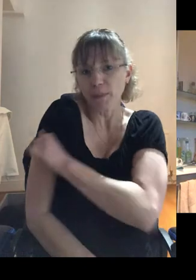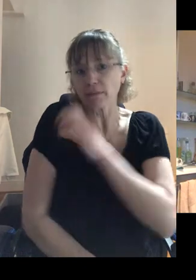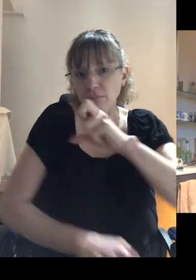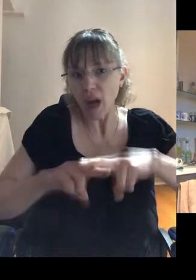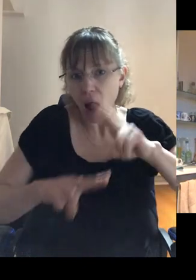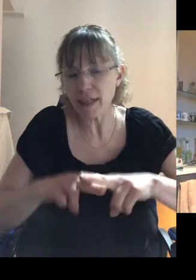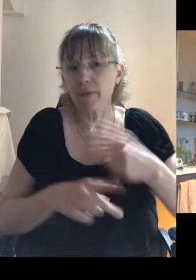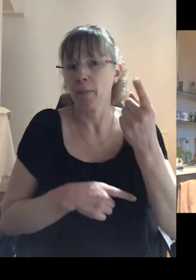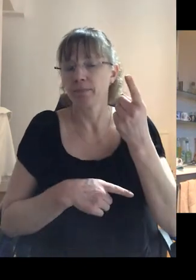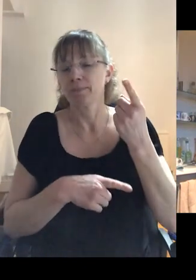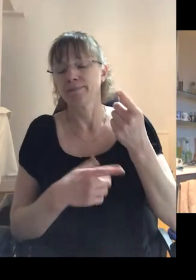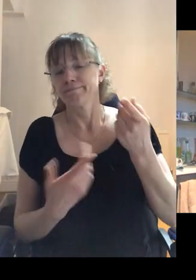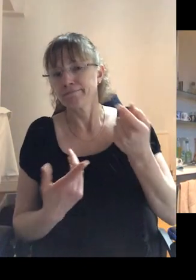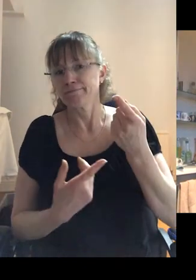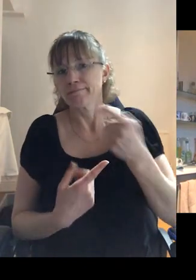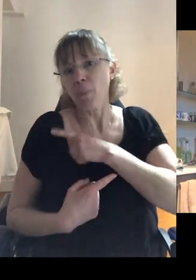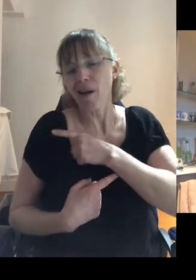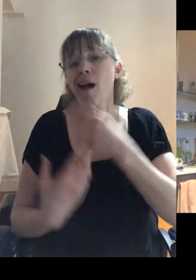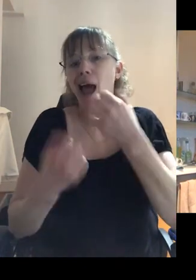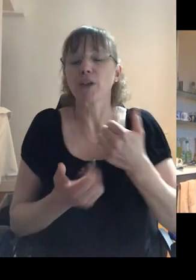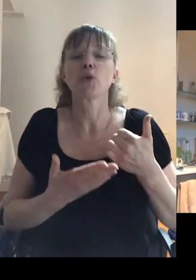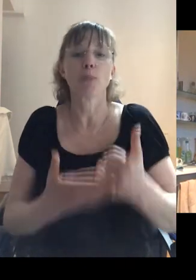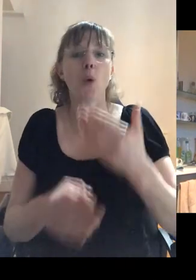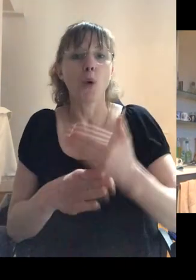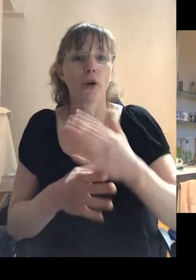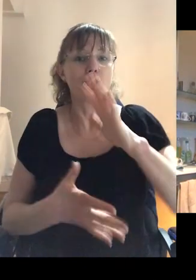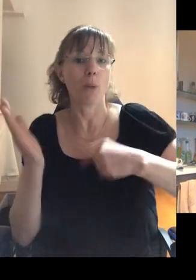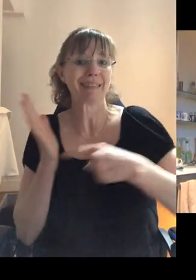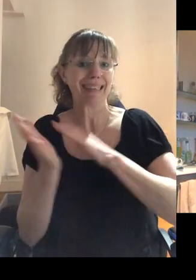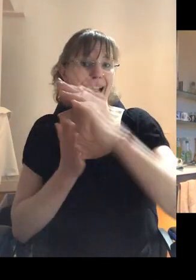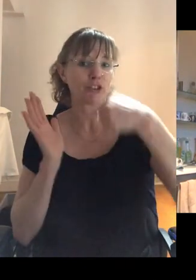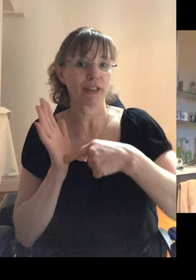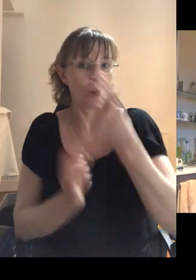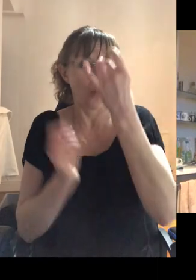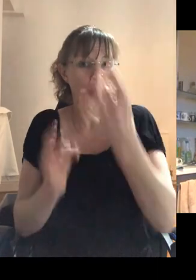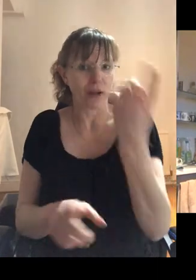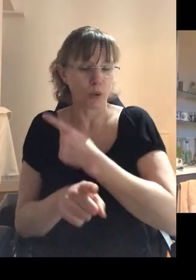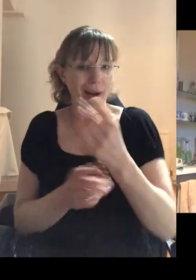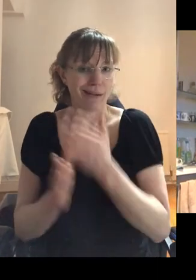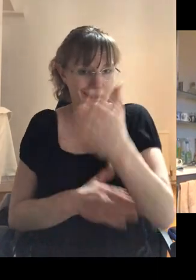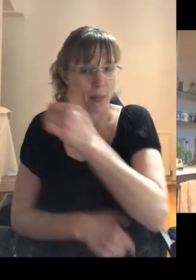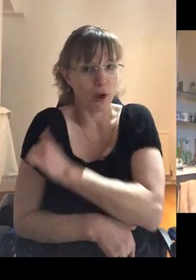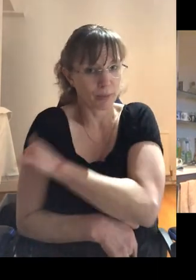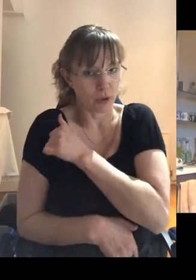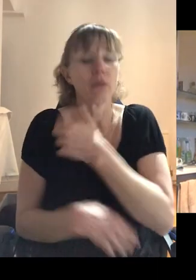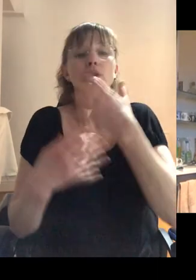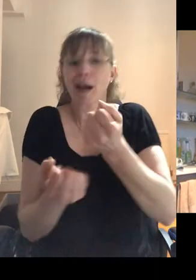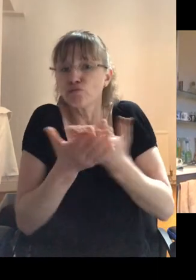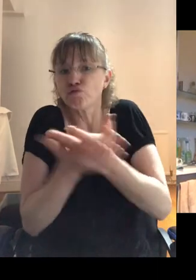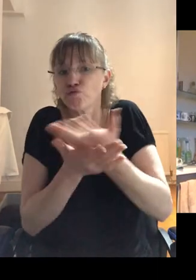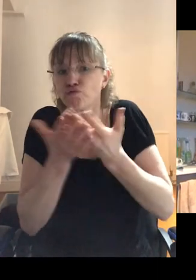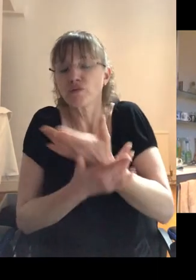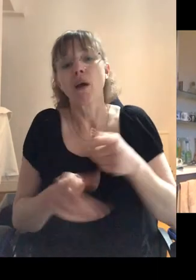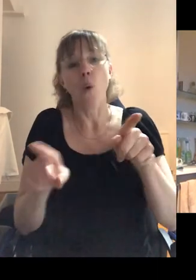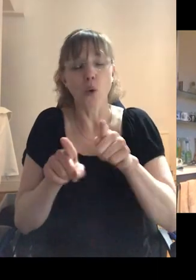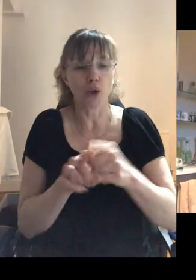Cardiff to look at the, they obviously had the support worker from THD coming in once a week. Uh, and I, I had conversations with the lead clinician there